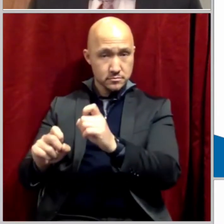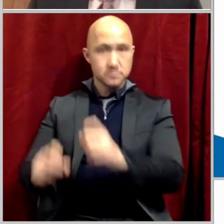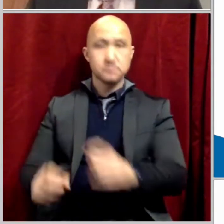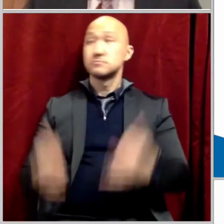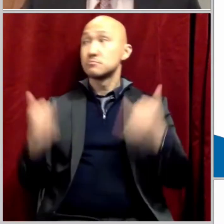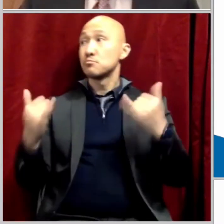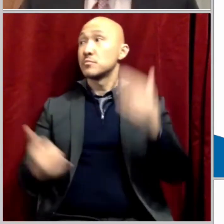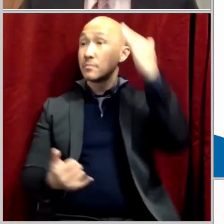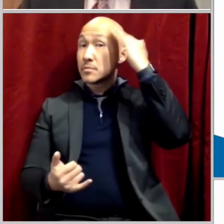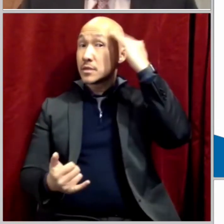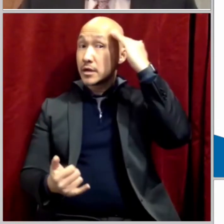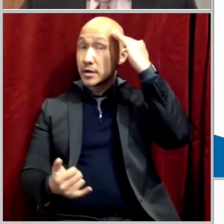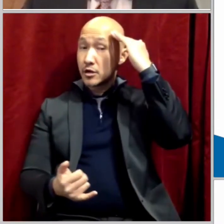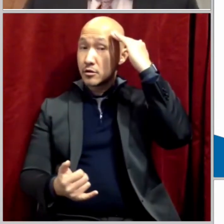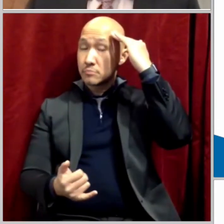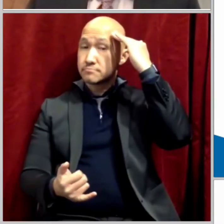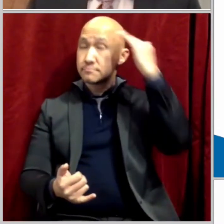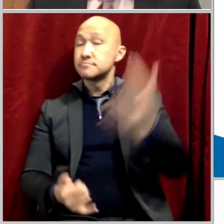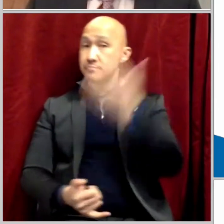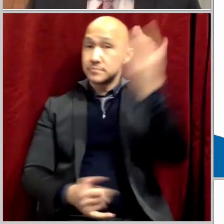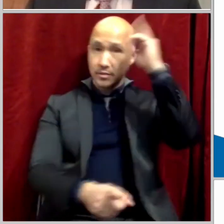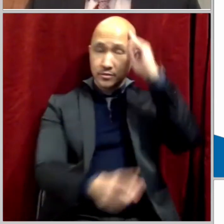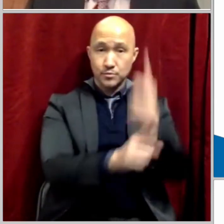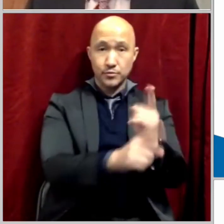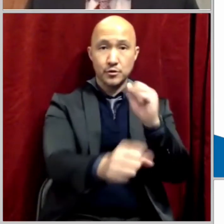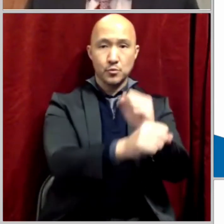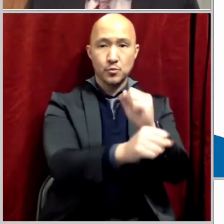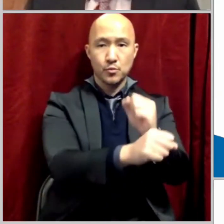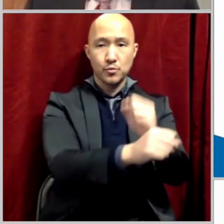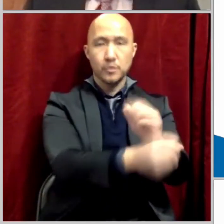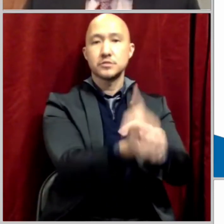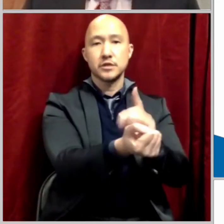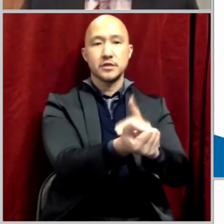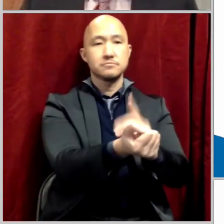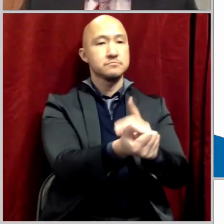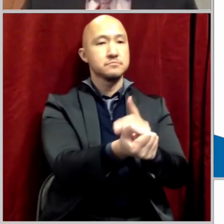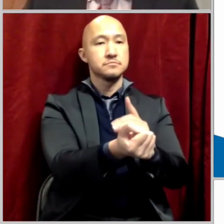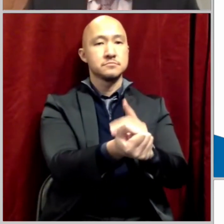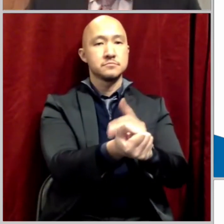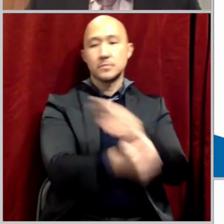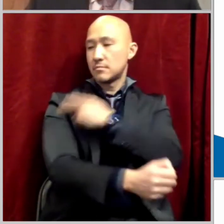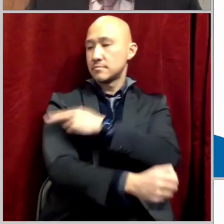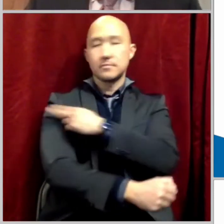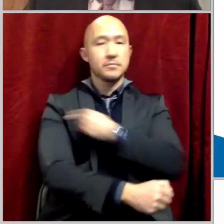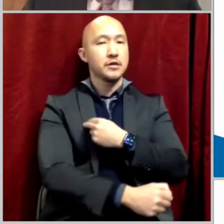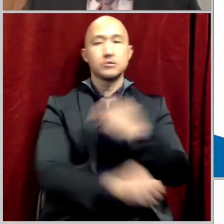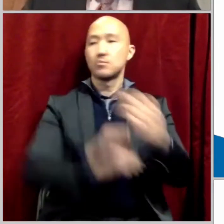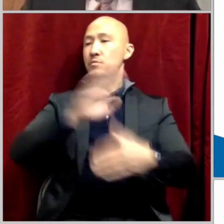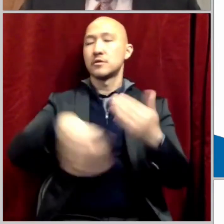now, pretty much all hospitals use this. It's widespread. They may not use his exact one, but they all use some sort of checklist.